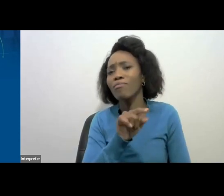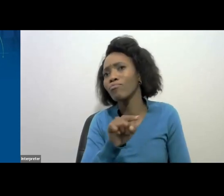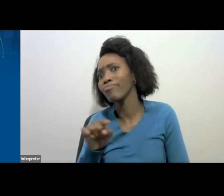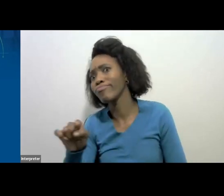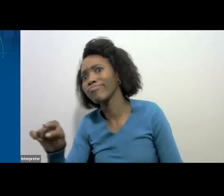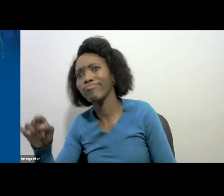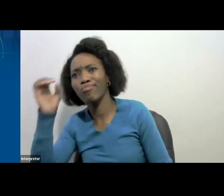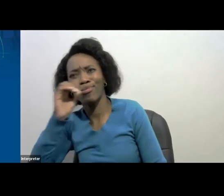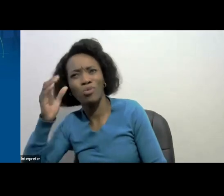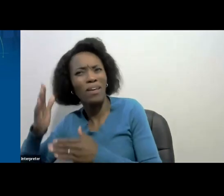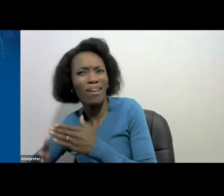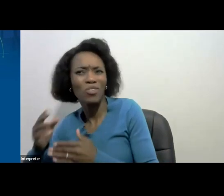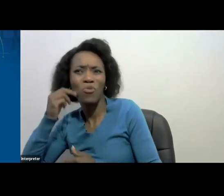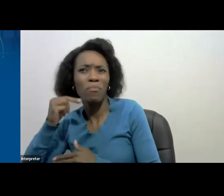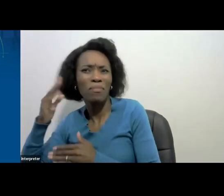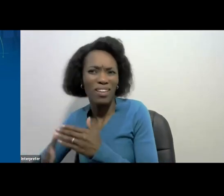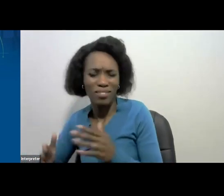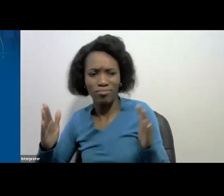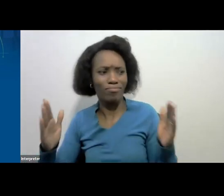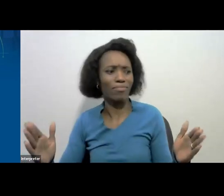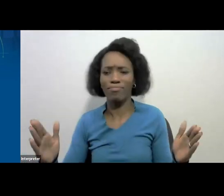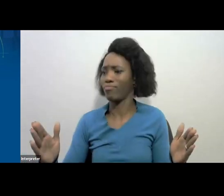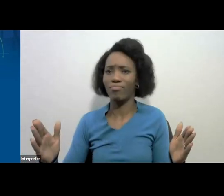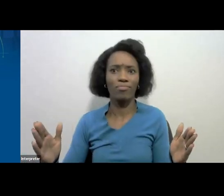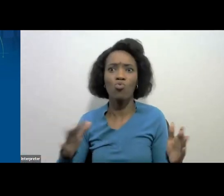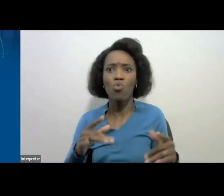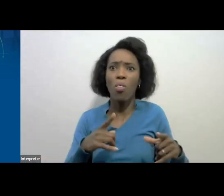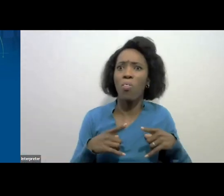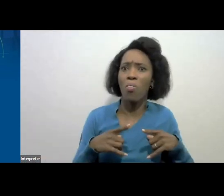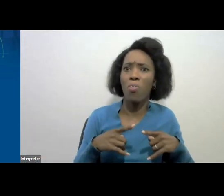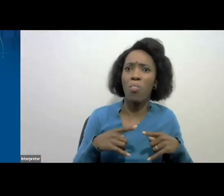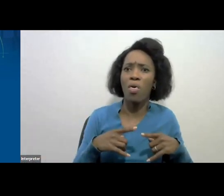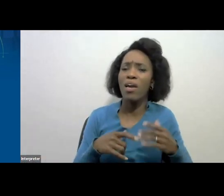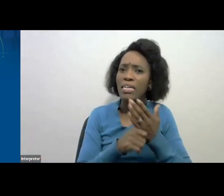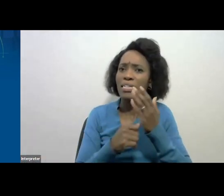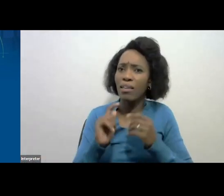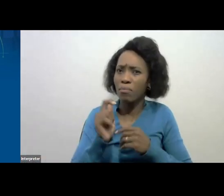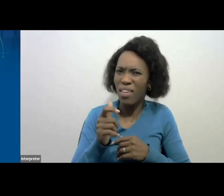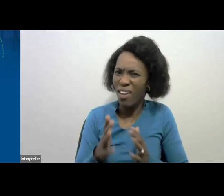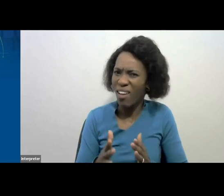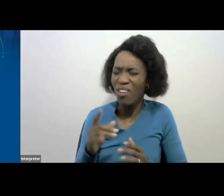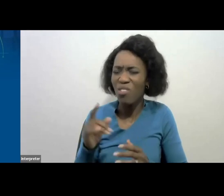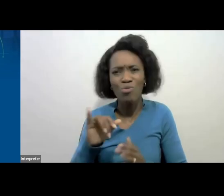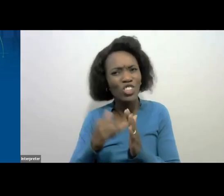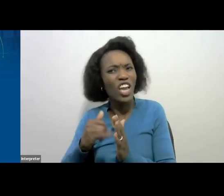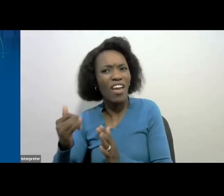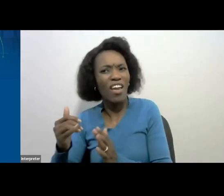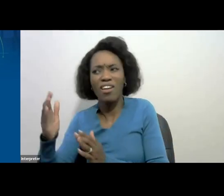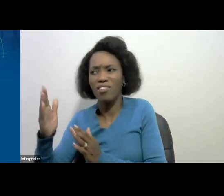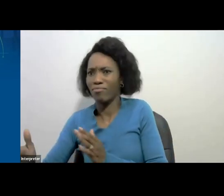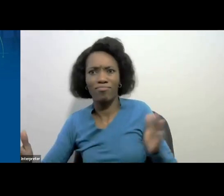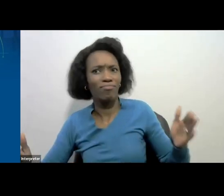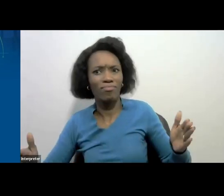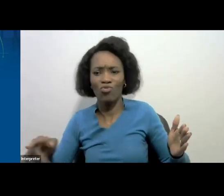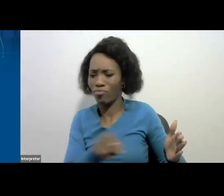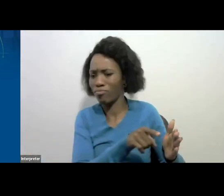October end of November and in your case as a provisional taxpayer it even closes in January so that's enough time and as